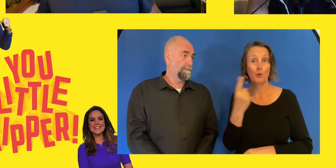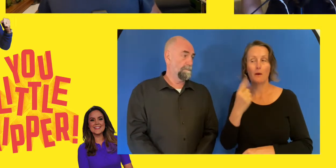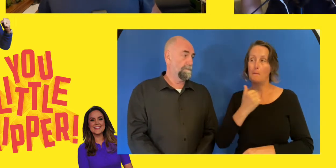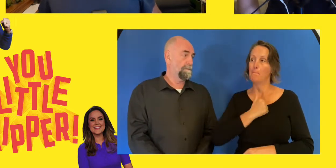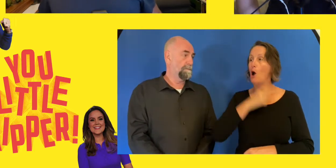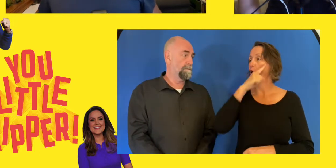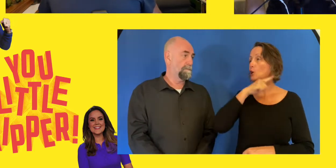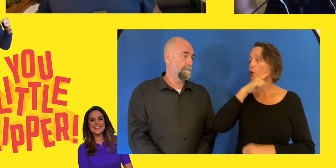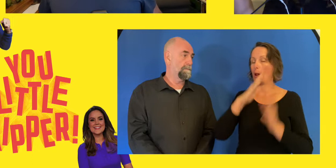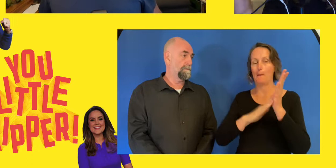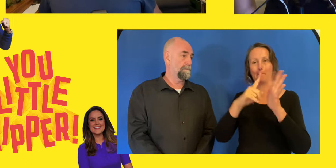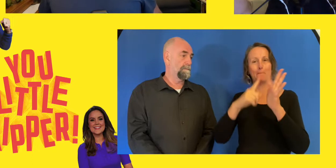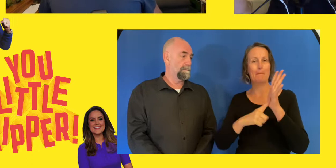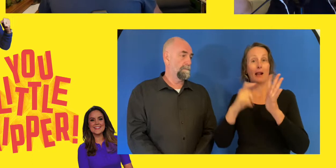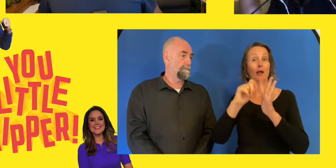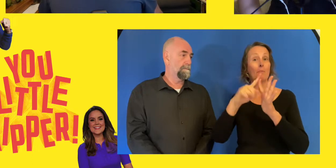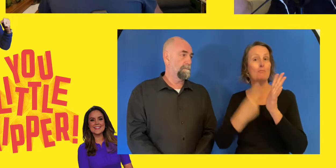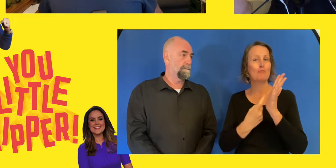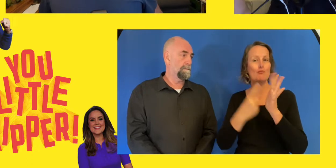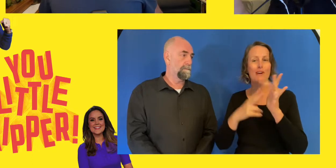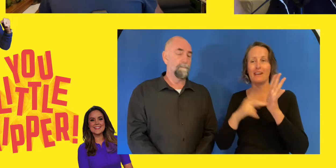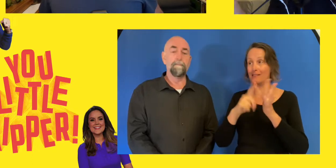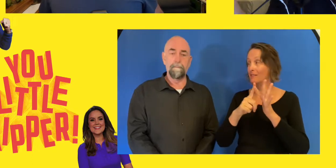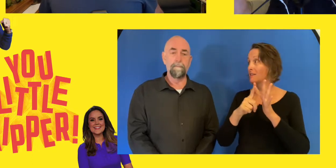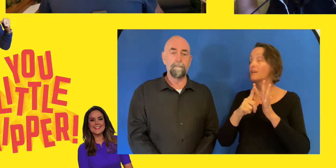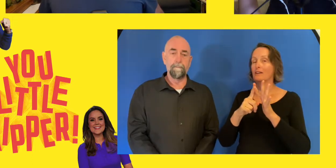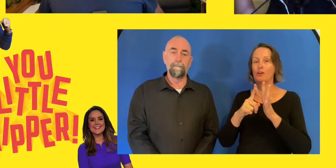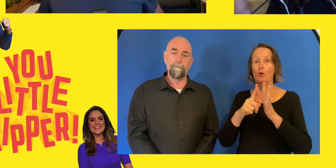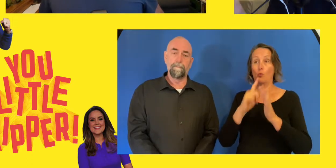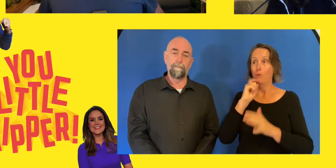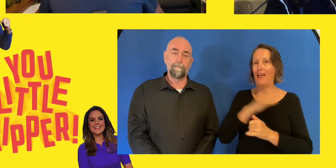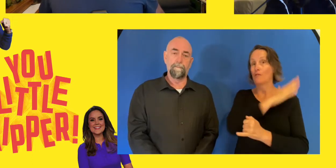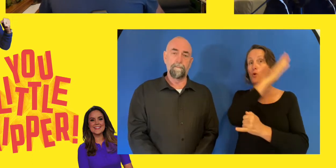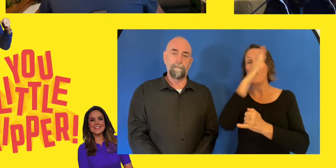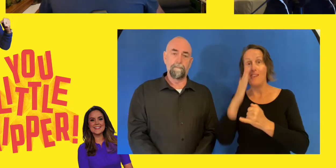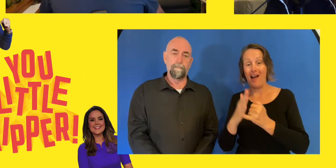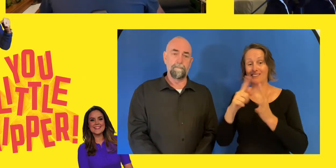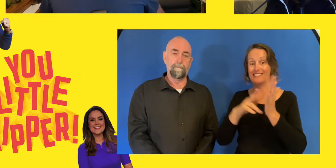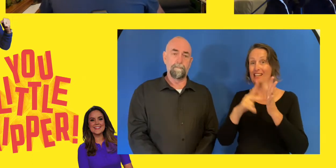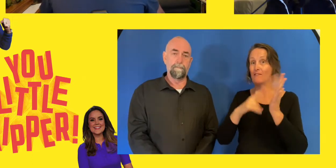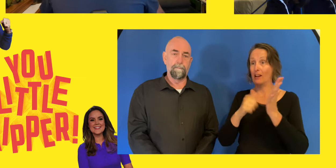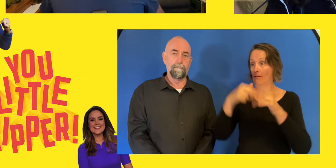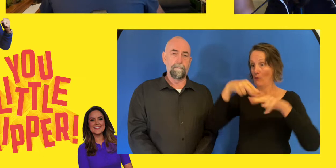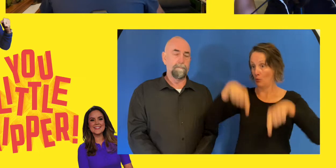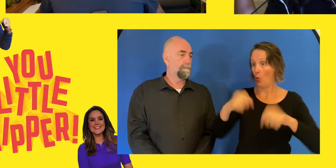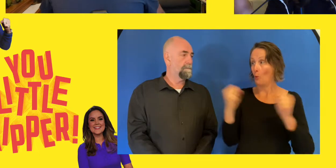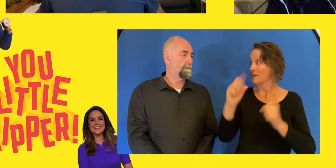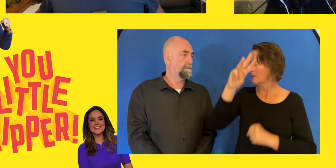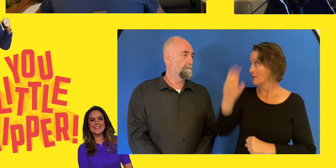illustrious Paralympic career, four-time Paralympian. She was approaching the slalom runs today.